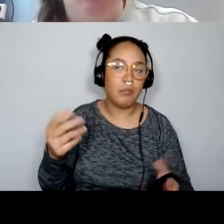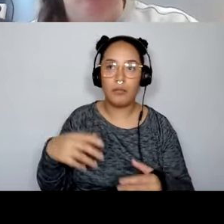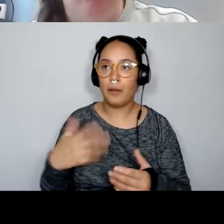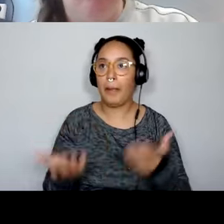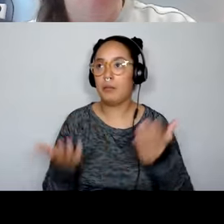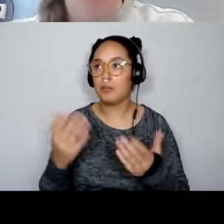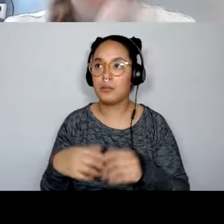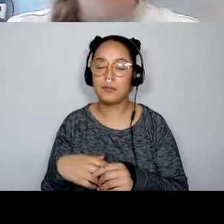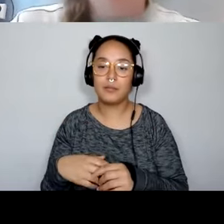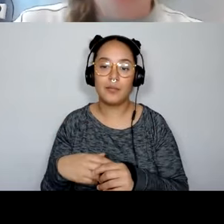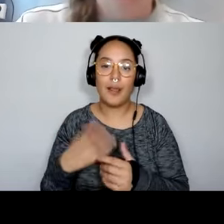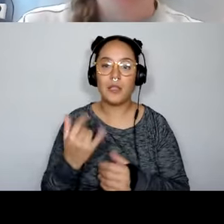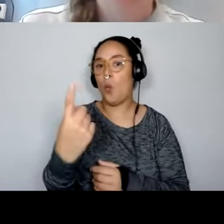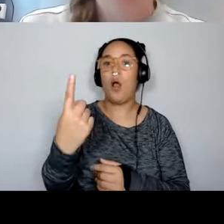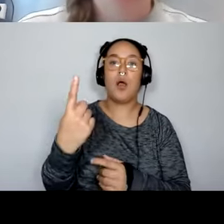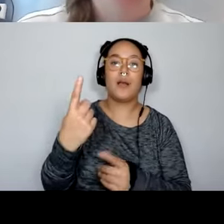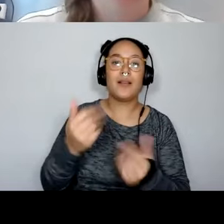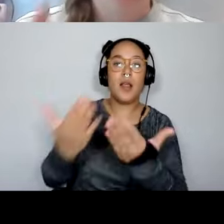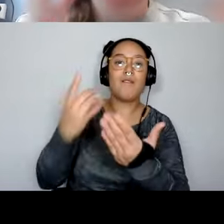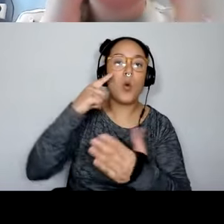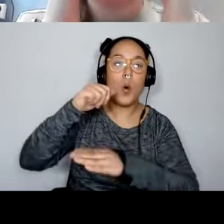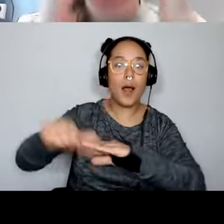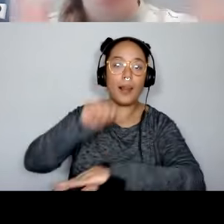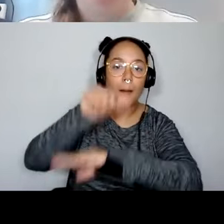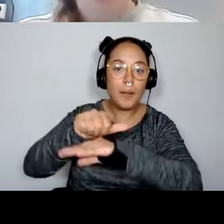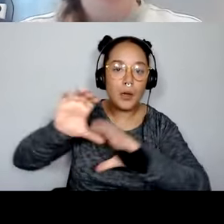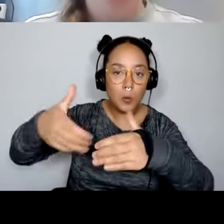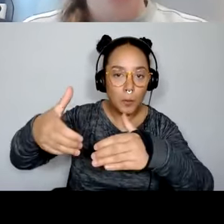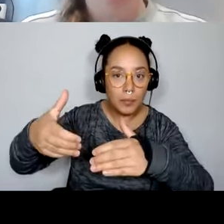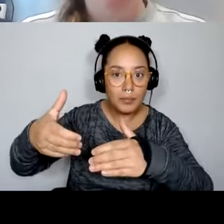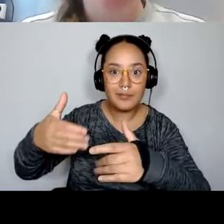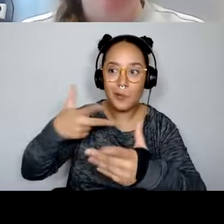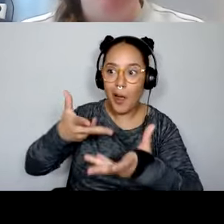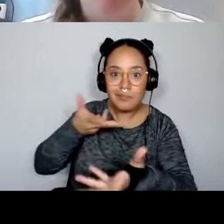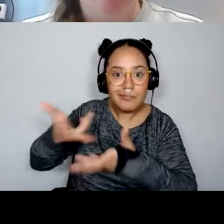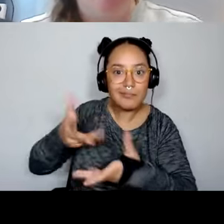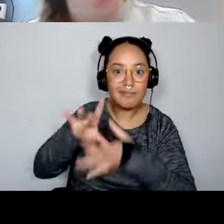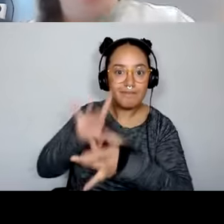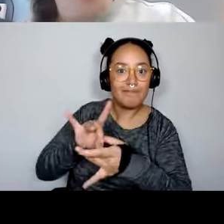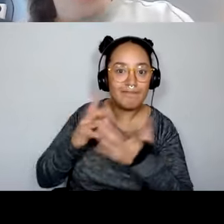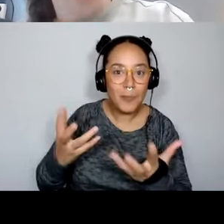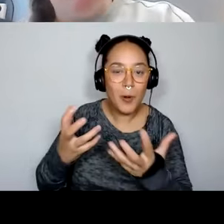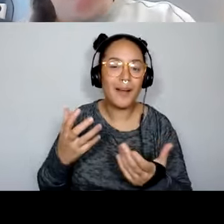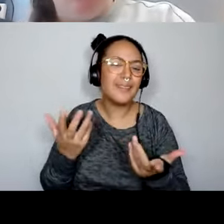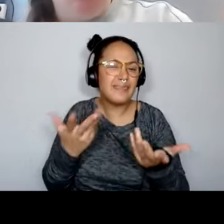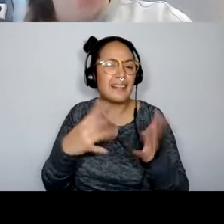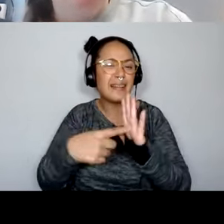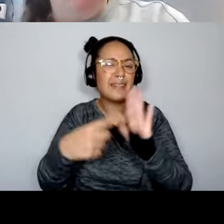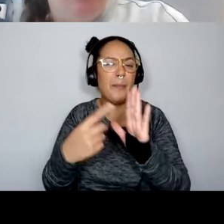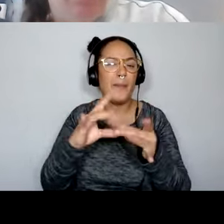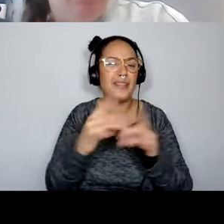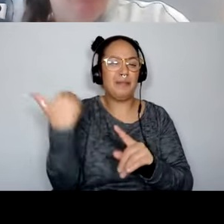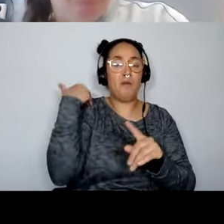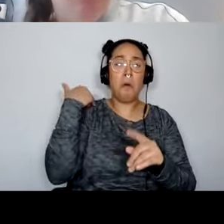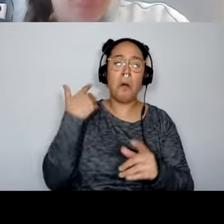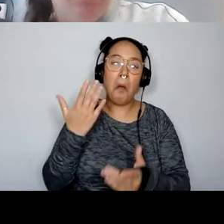the suggestion for your alumni group that you're trying to keep engaged with that. as an example, I mentioned earlier, you might not create